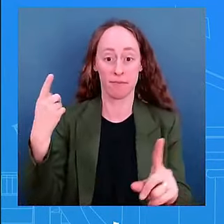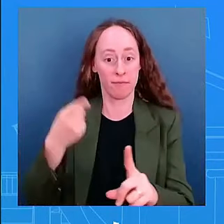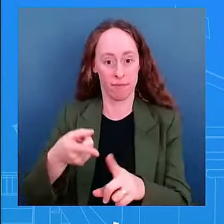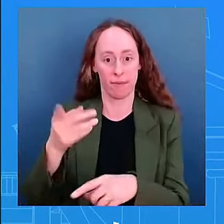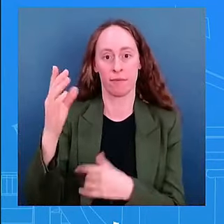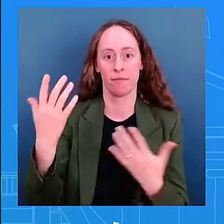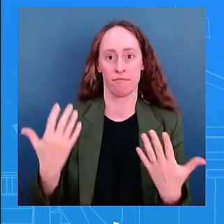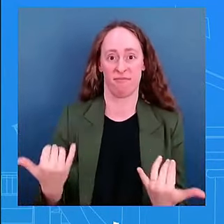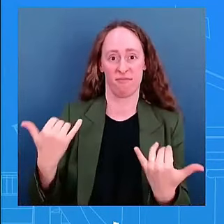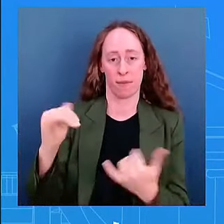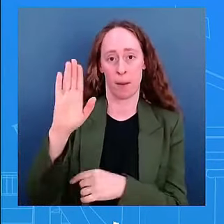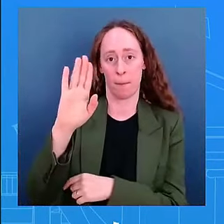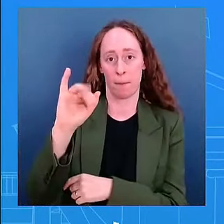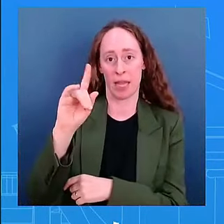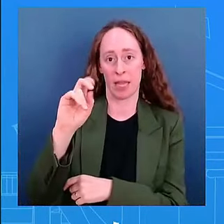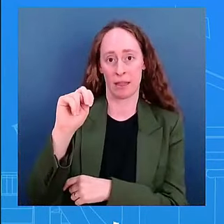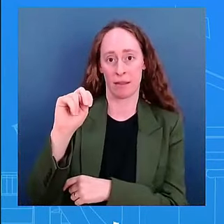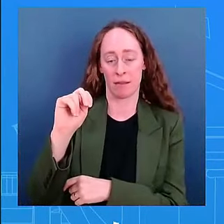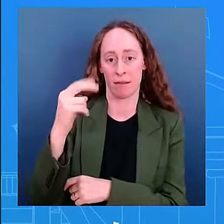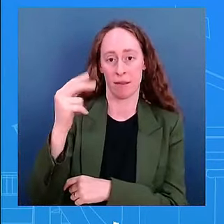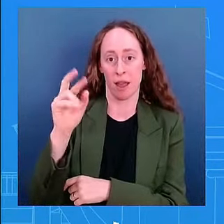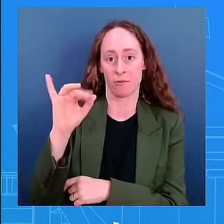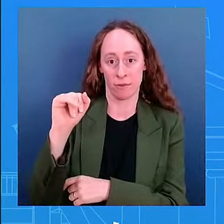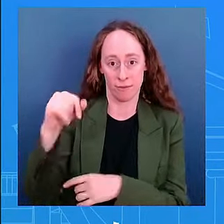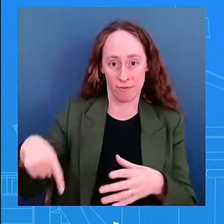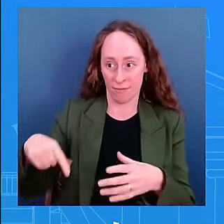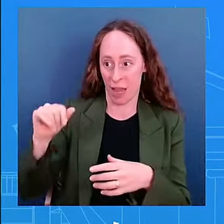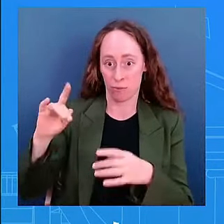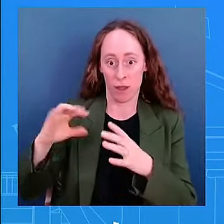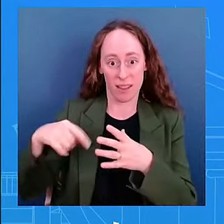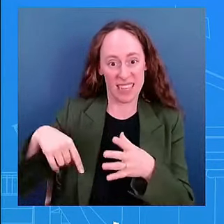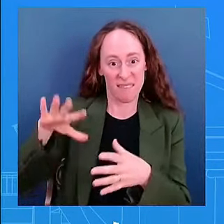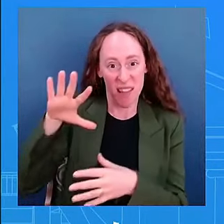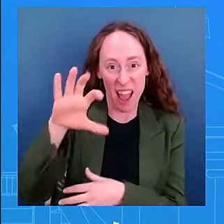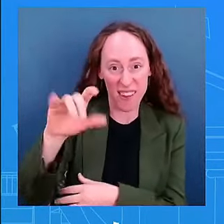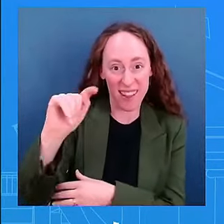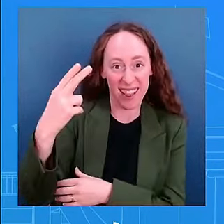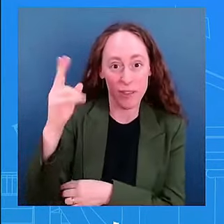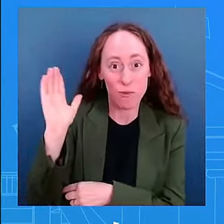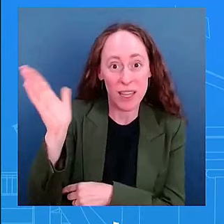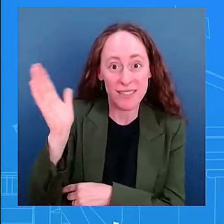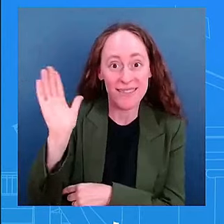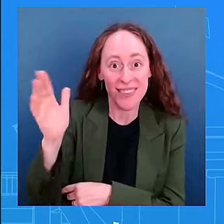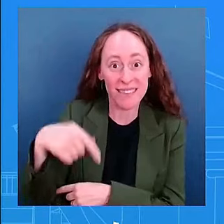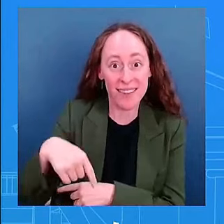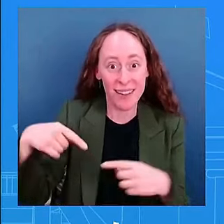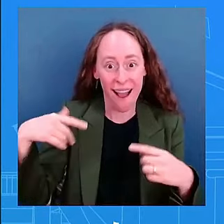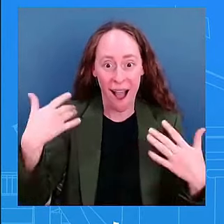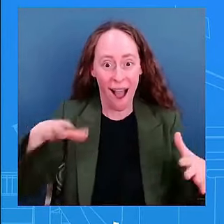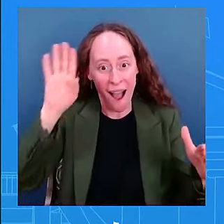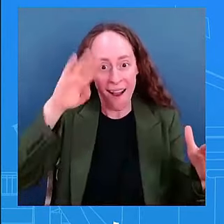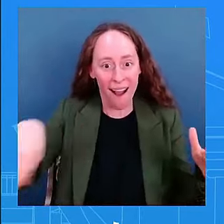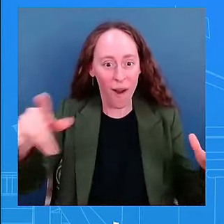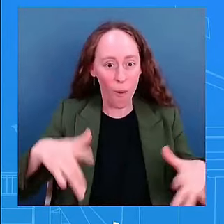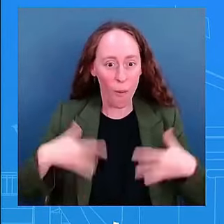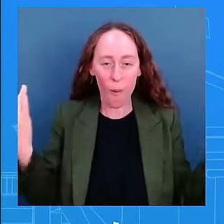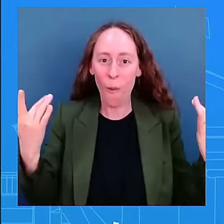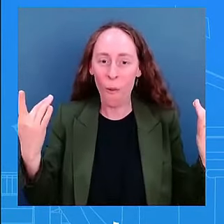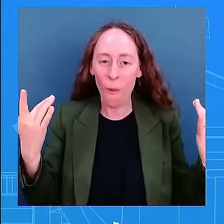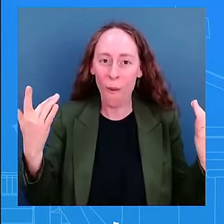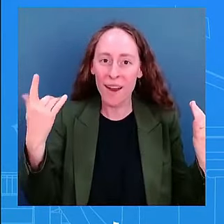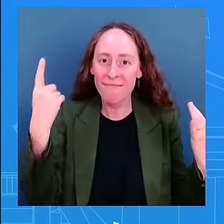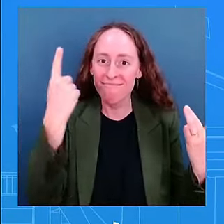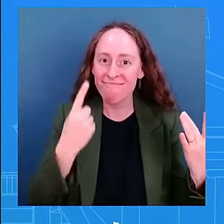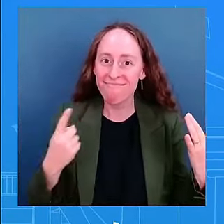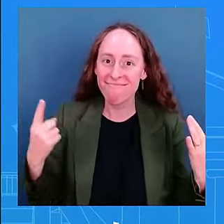briefing yay I know you guys are excited and then from now until the end of our term